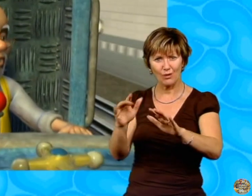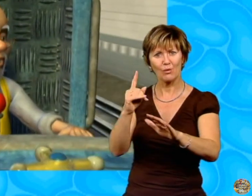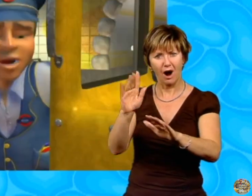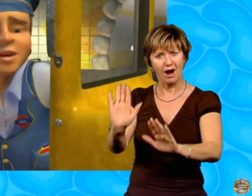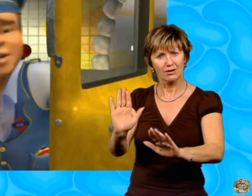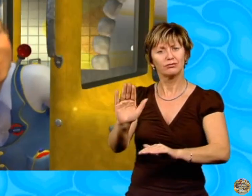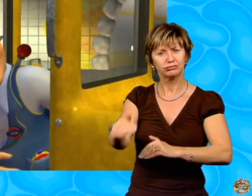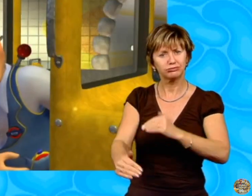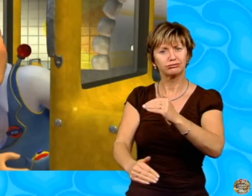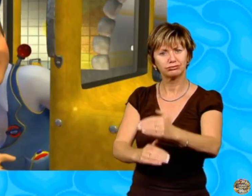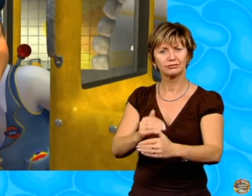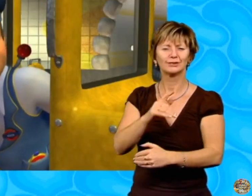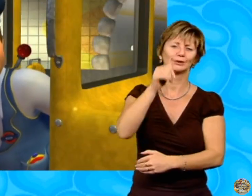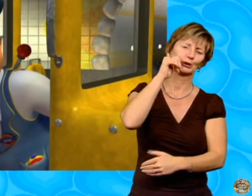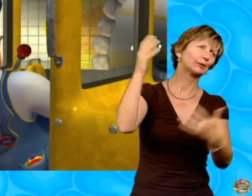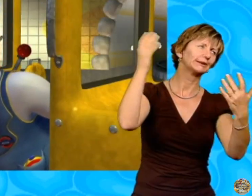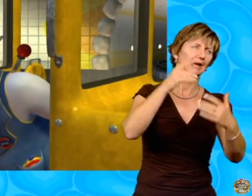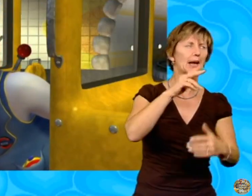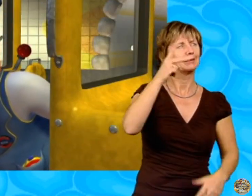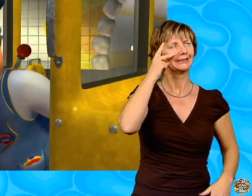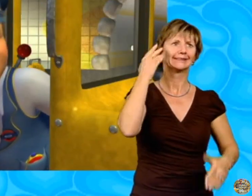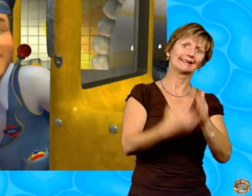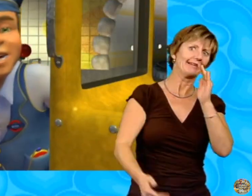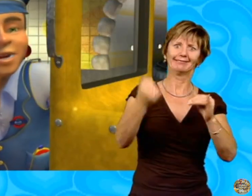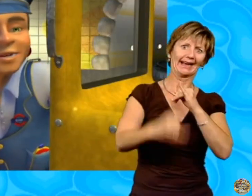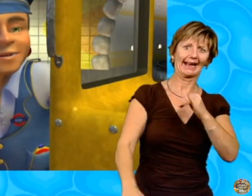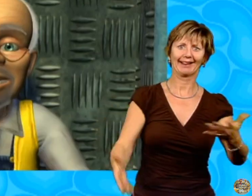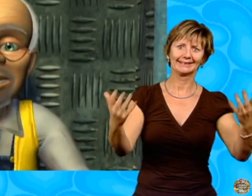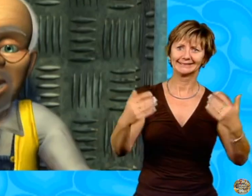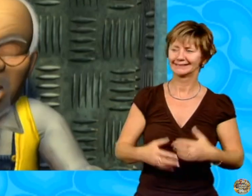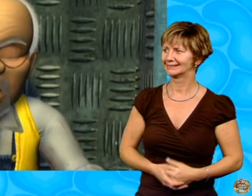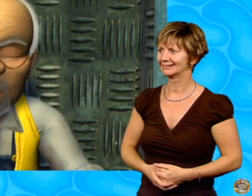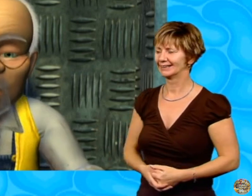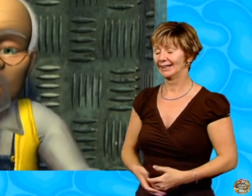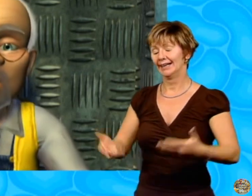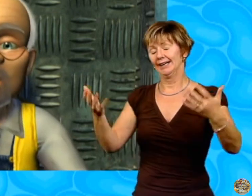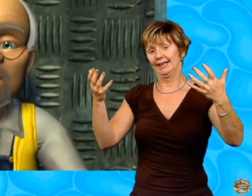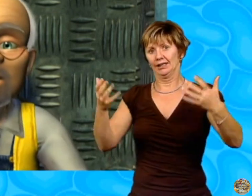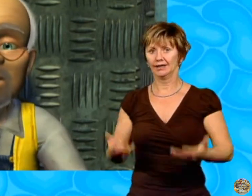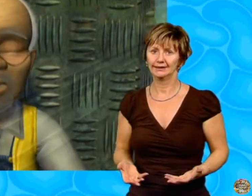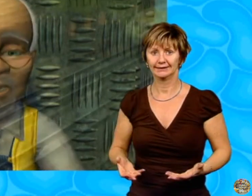Ernie. Well, you know what they say. Mr Rails never fails. Oh,